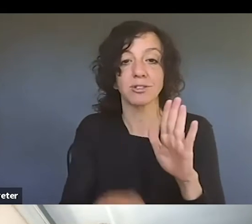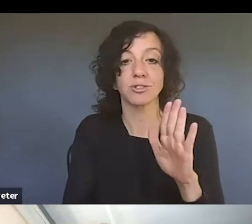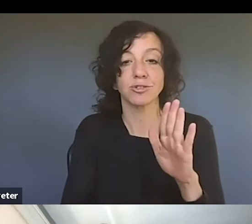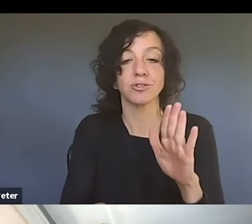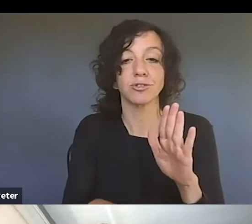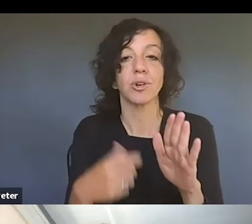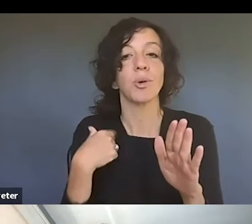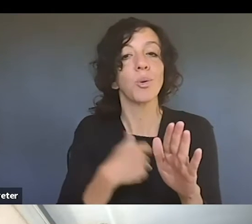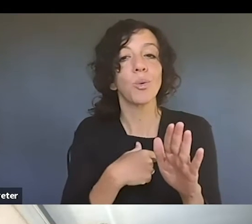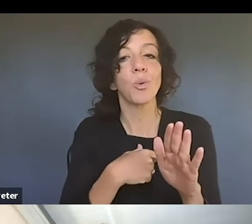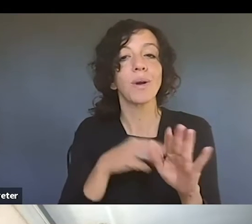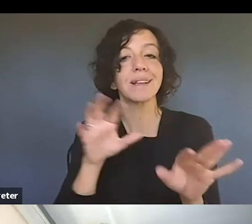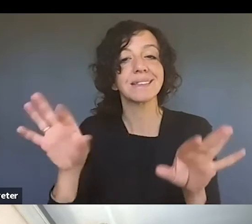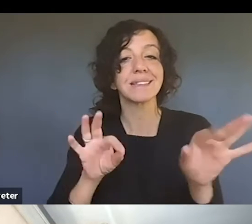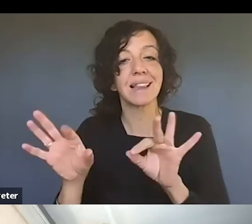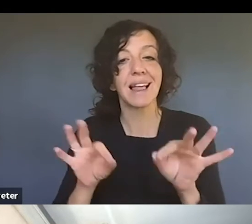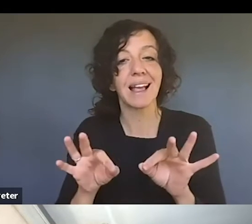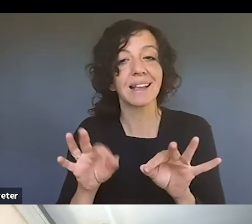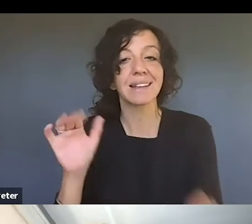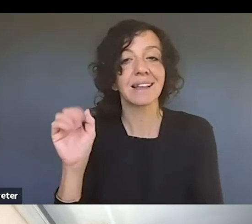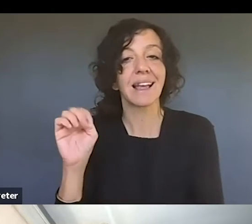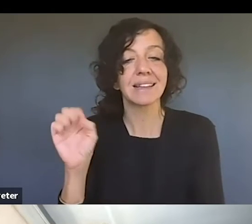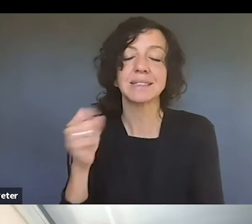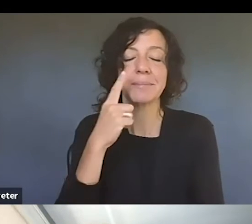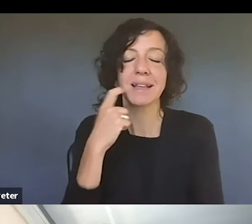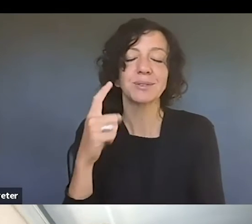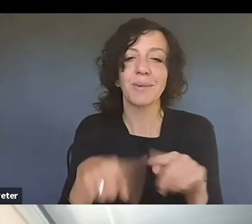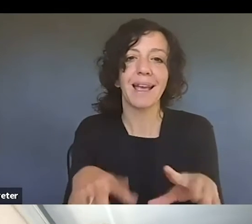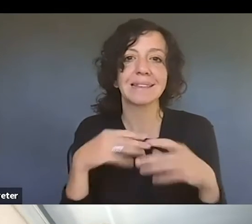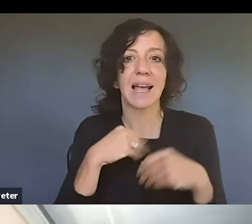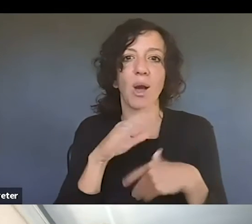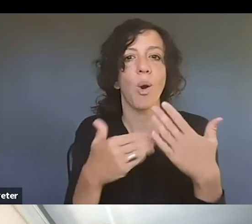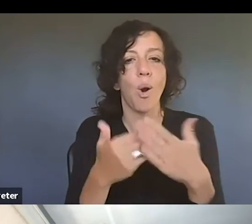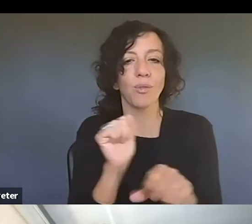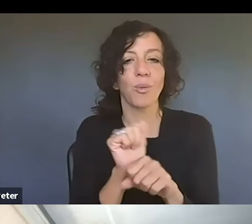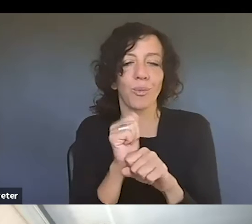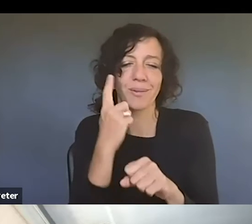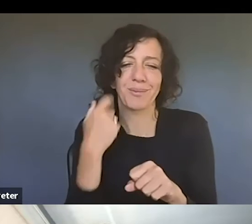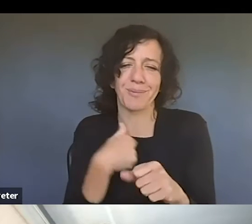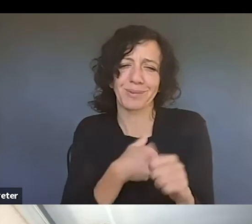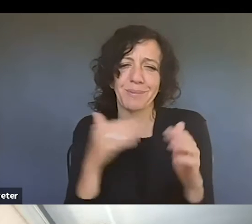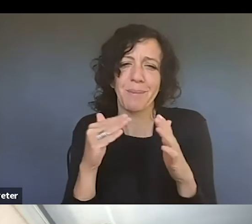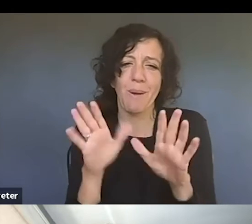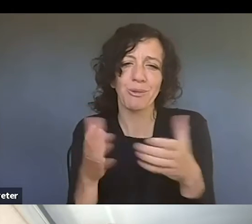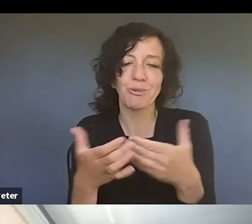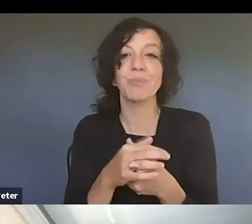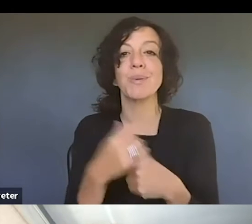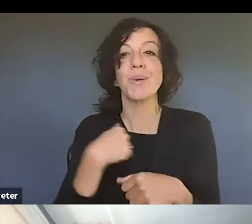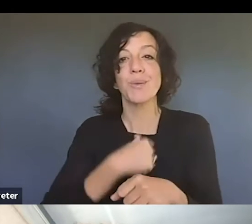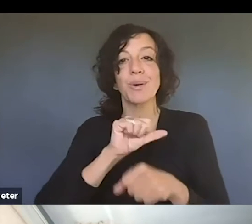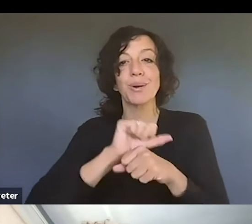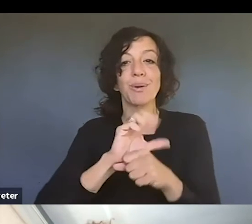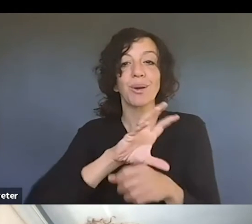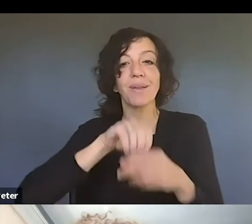we select cases. Obviously we can't take on too much work because we're a small group and we work within the semester